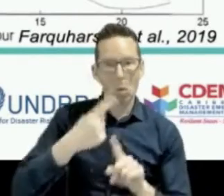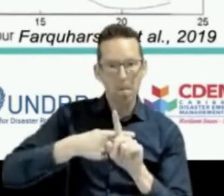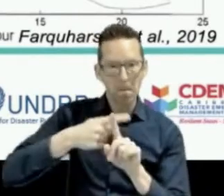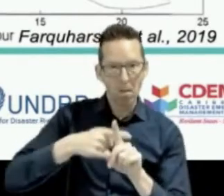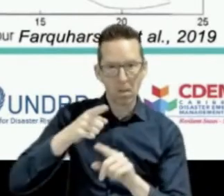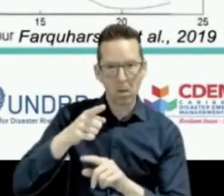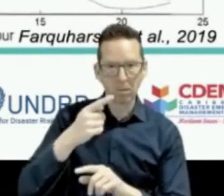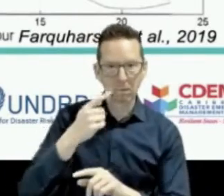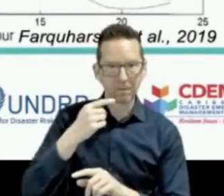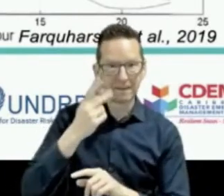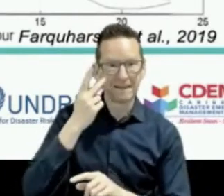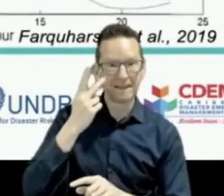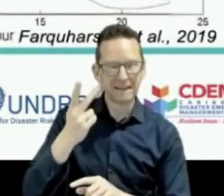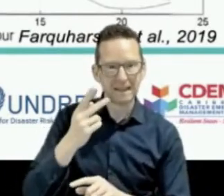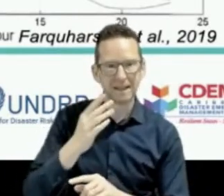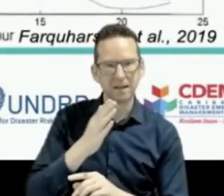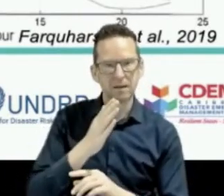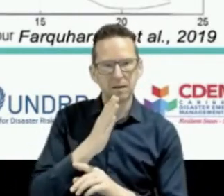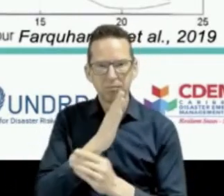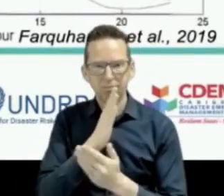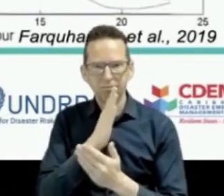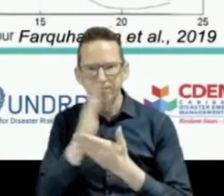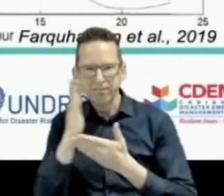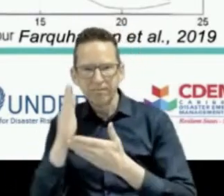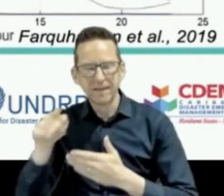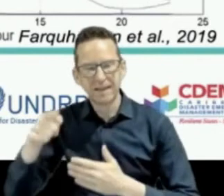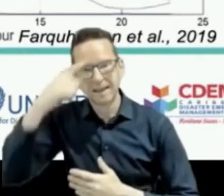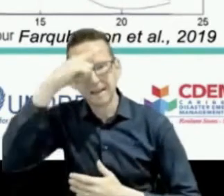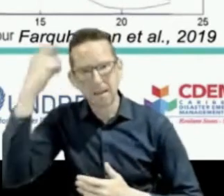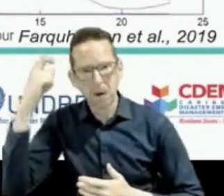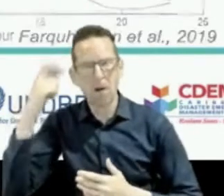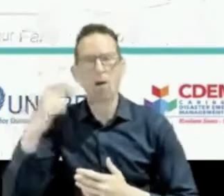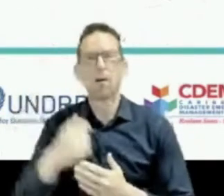while the diurnal peak is in the mid to late afternoon.